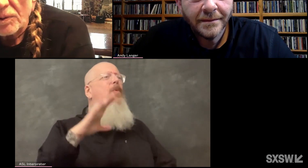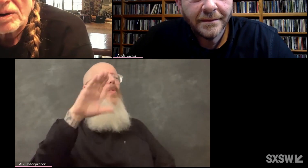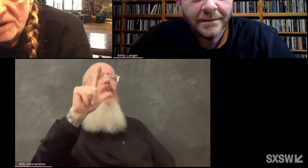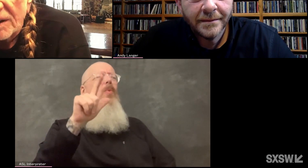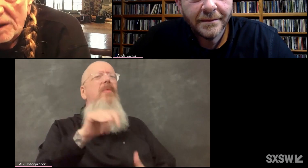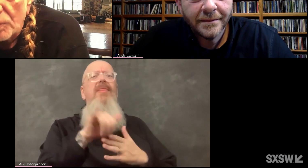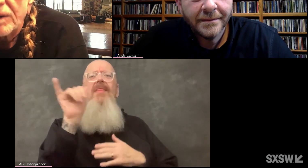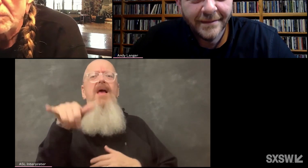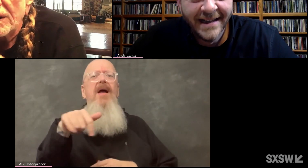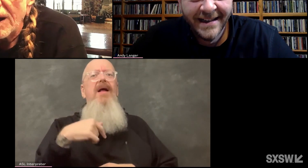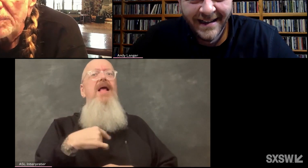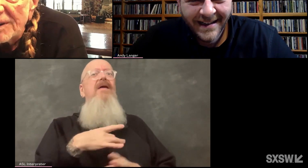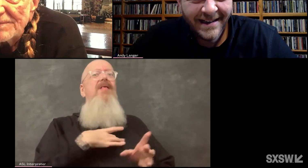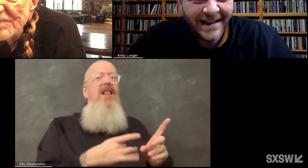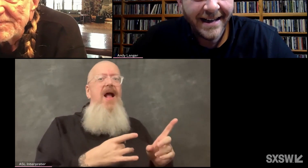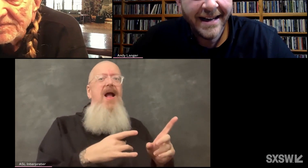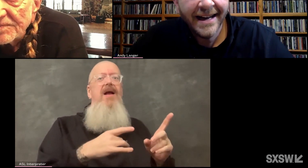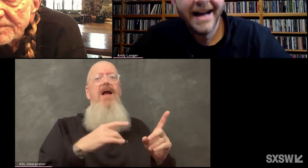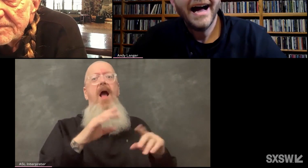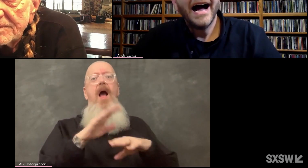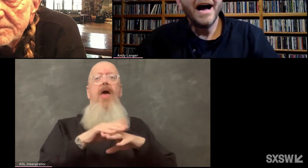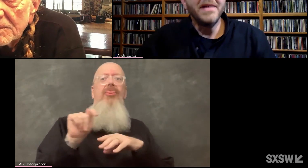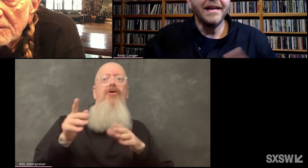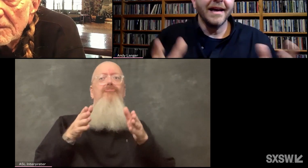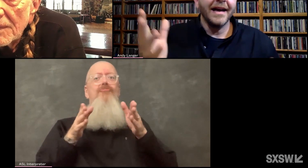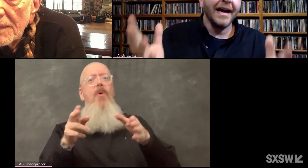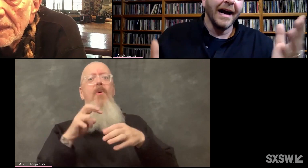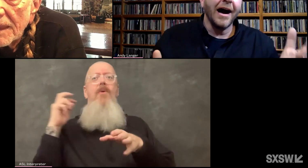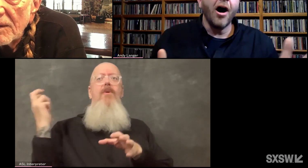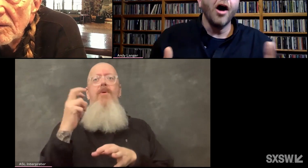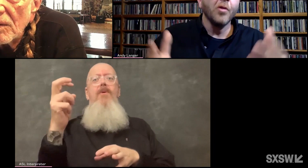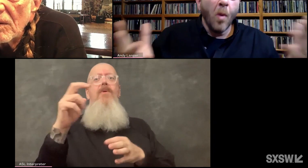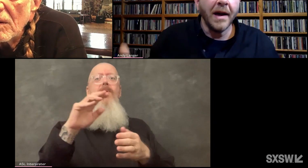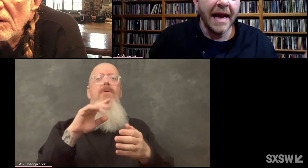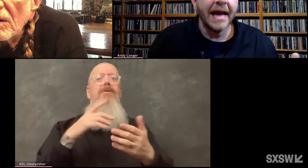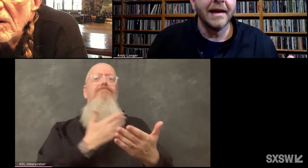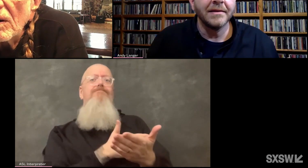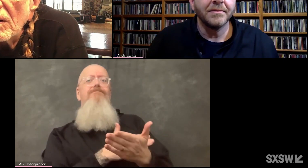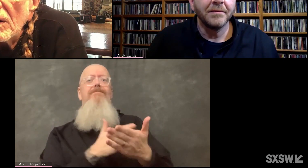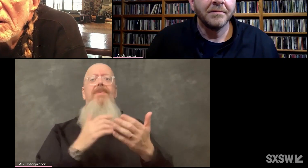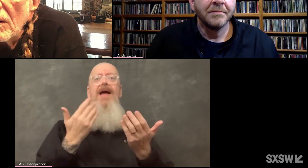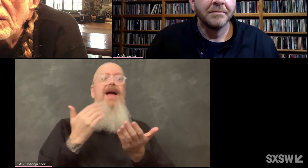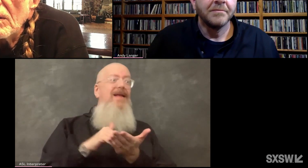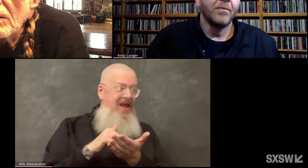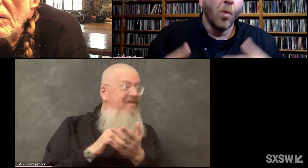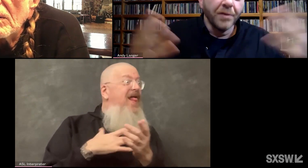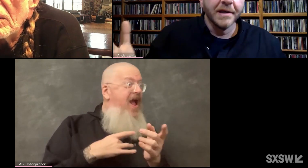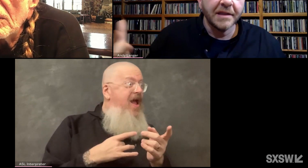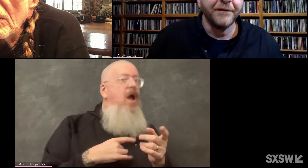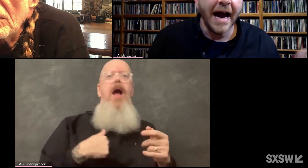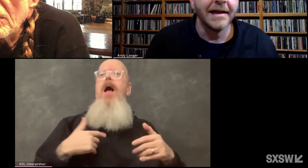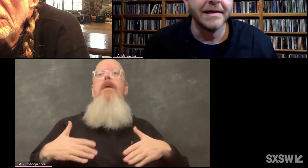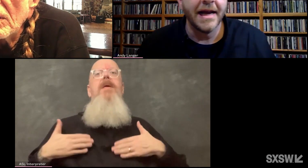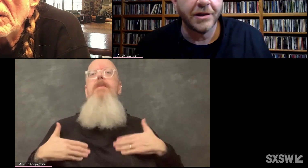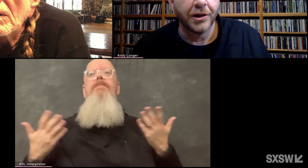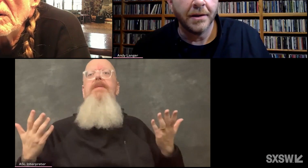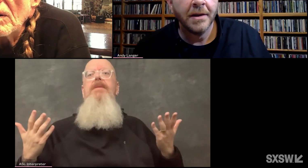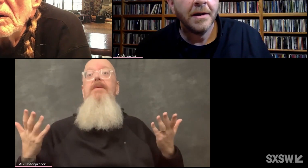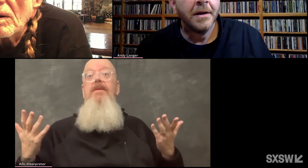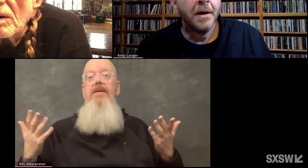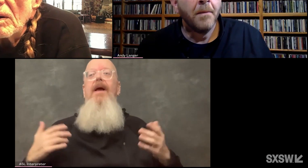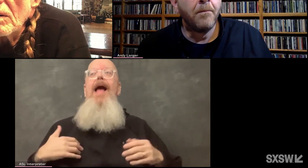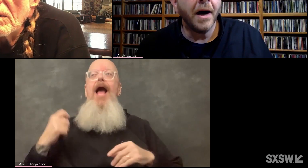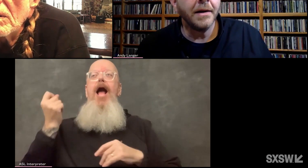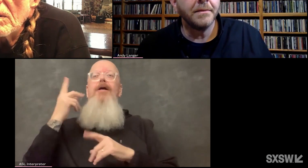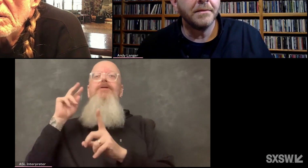on the road again, we can be happy. I mean, on the one hand, we're this divided nation,